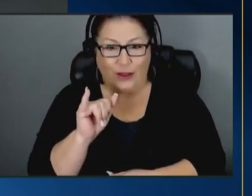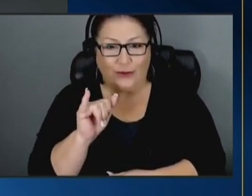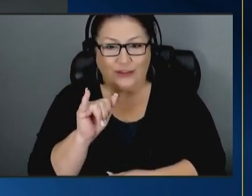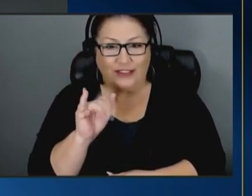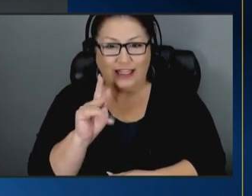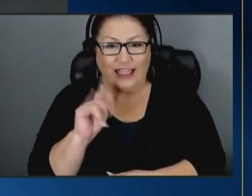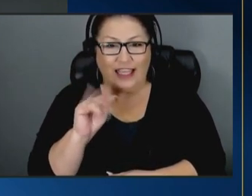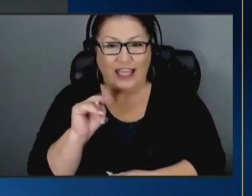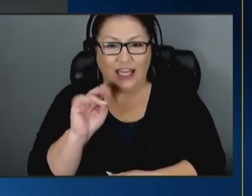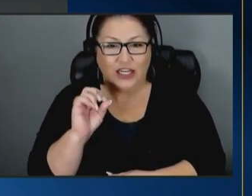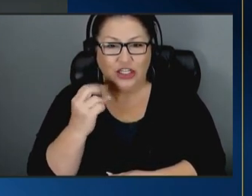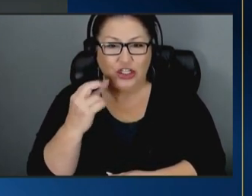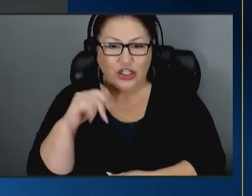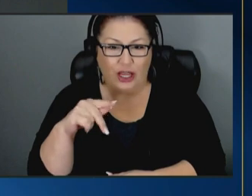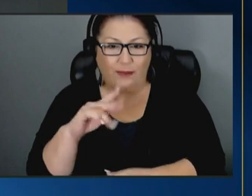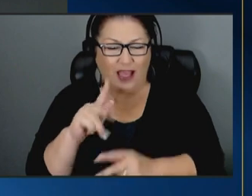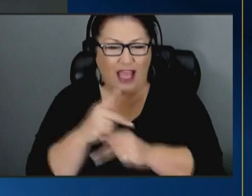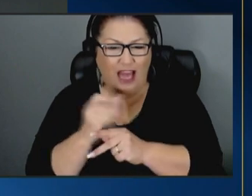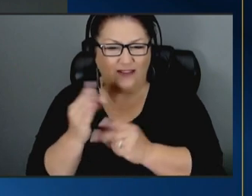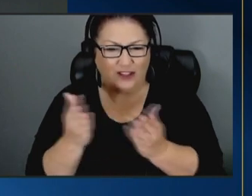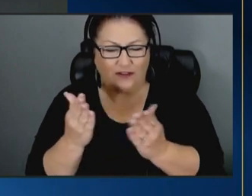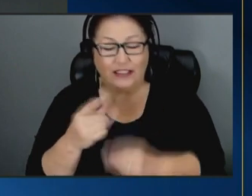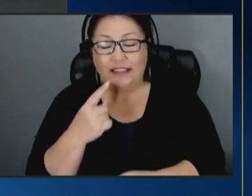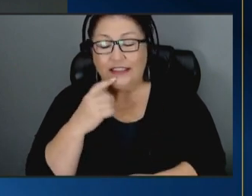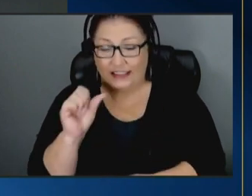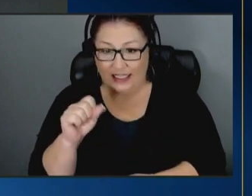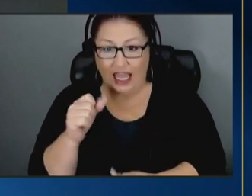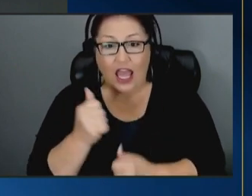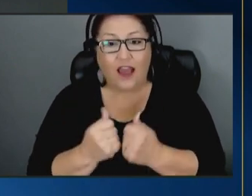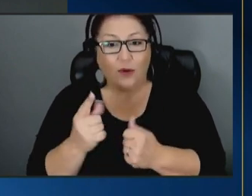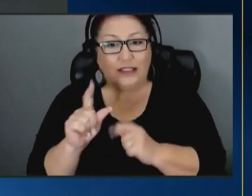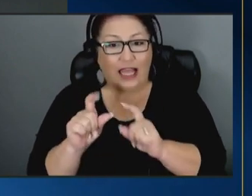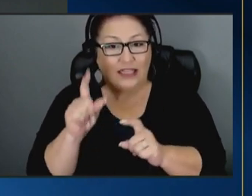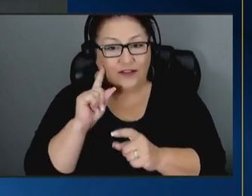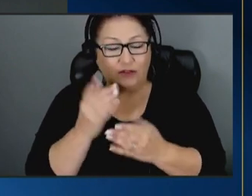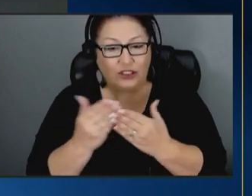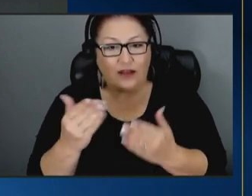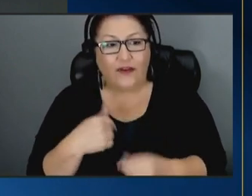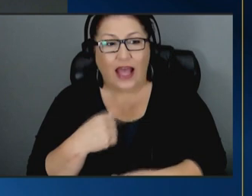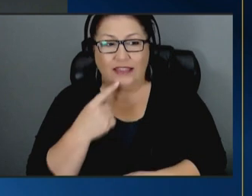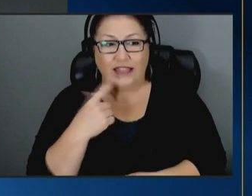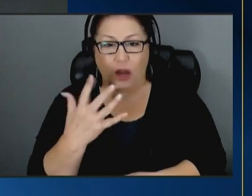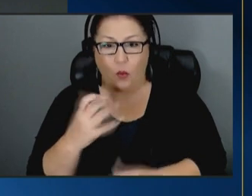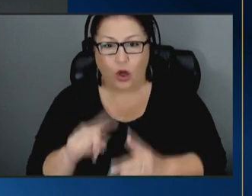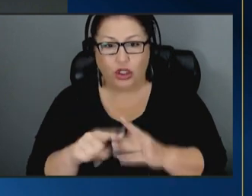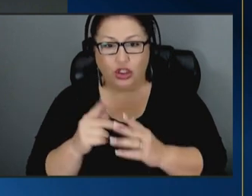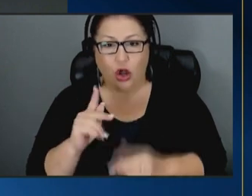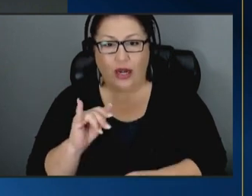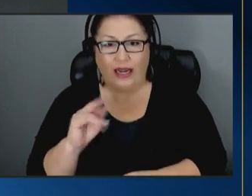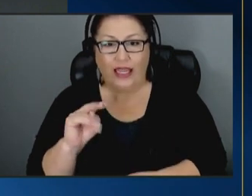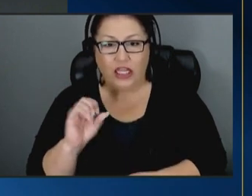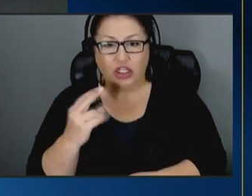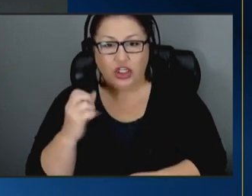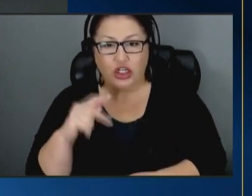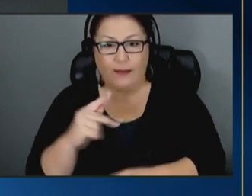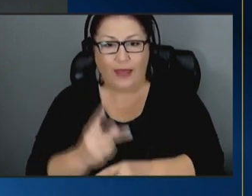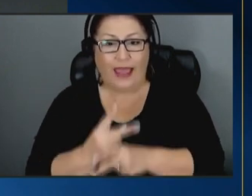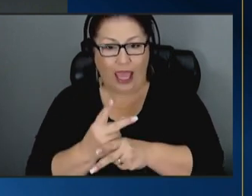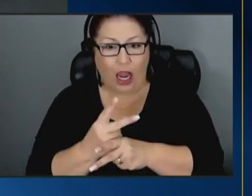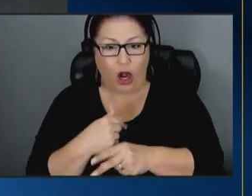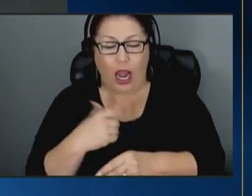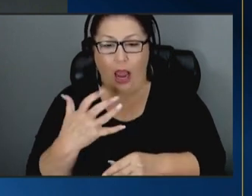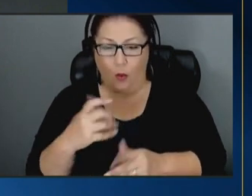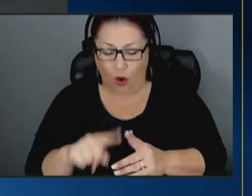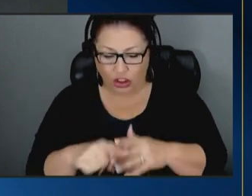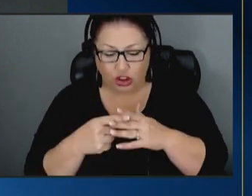services and he said yeah everybody's asking for stuff and i said i want to start kinship care i want to kick it off at